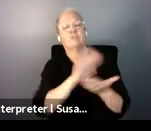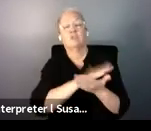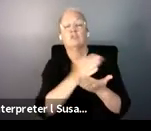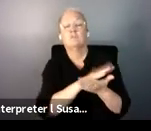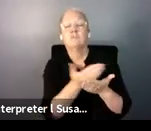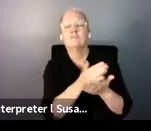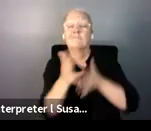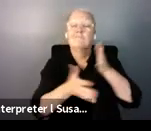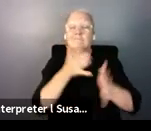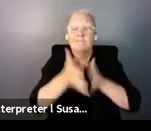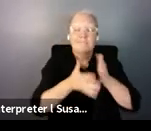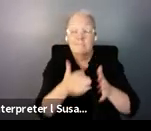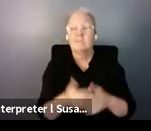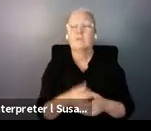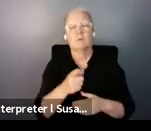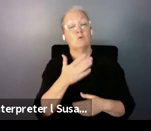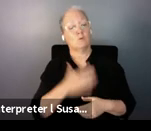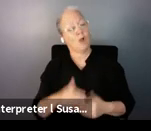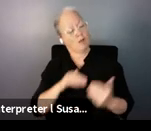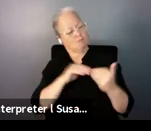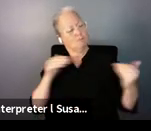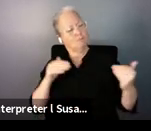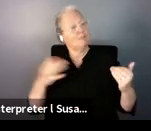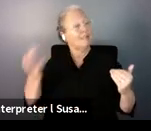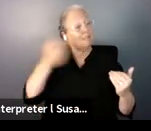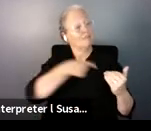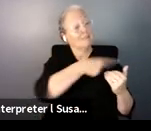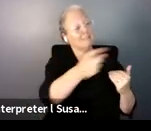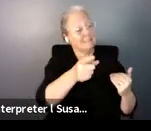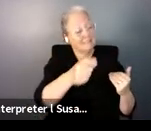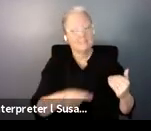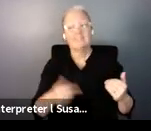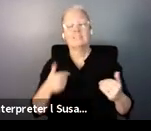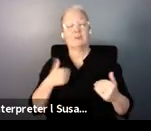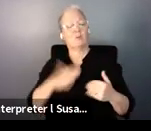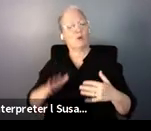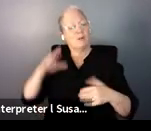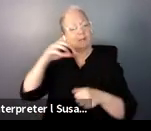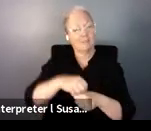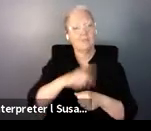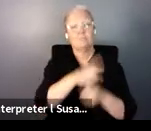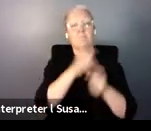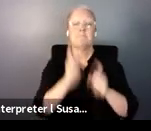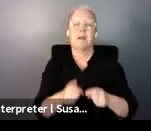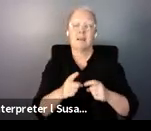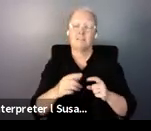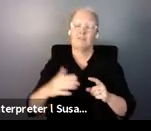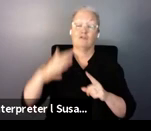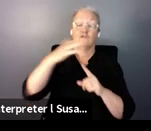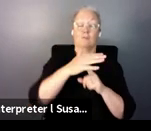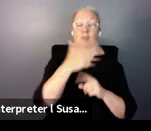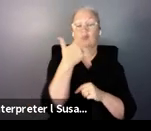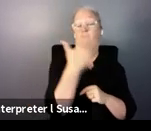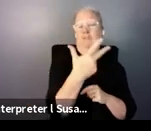equal participation, you will need to be in the top three person of the earning. And if you are a